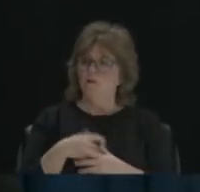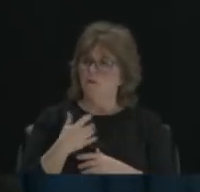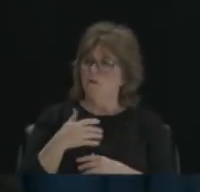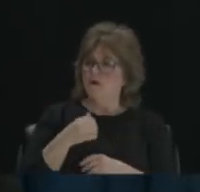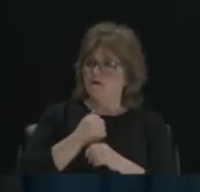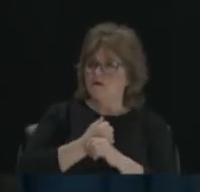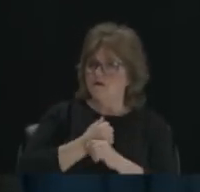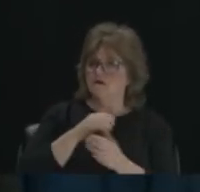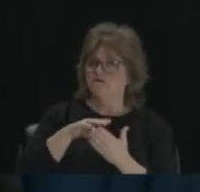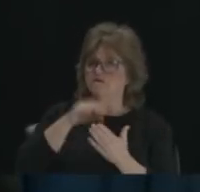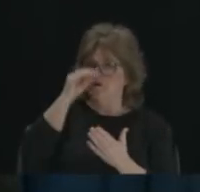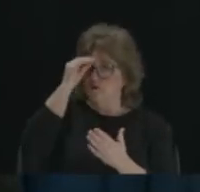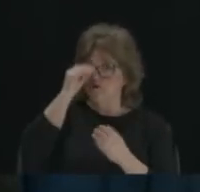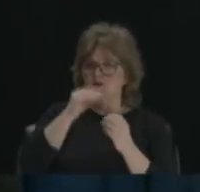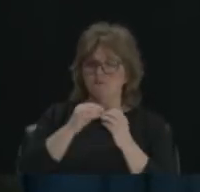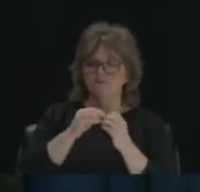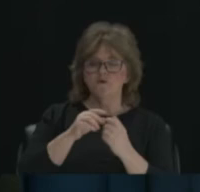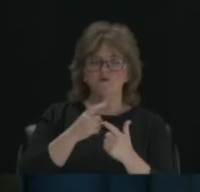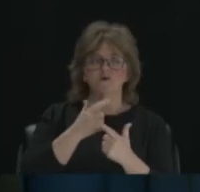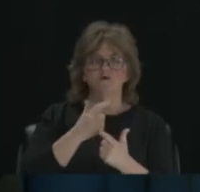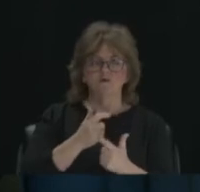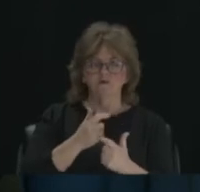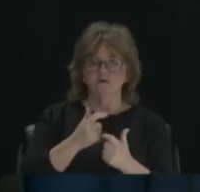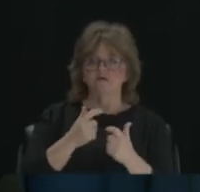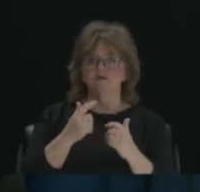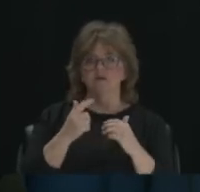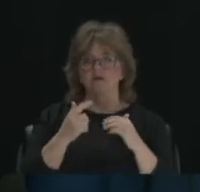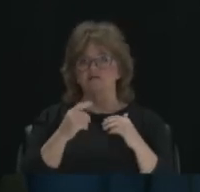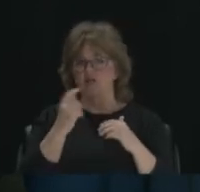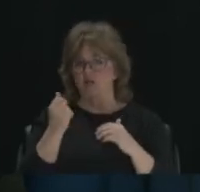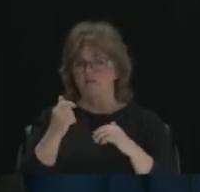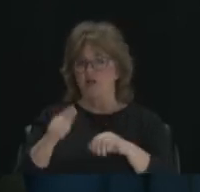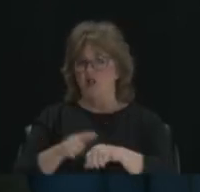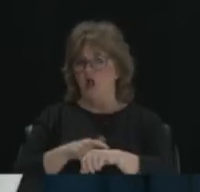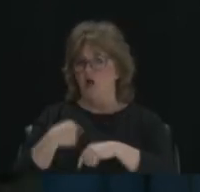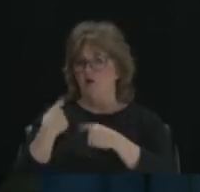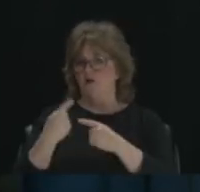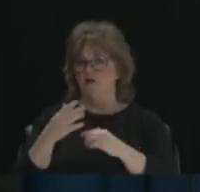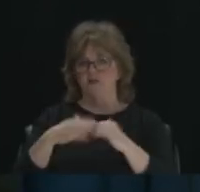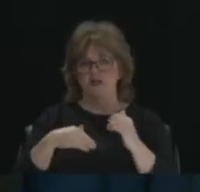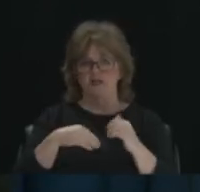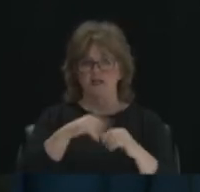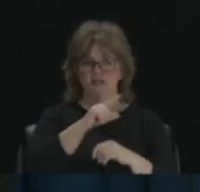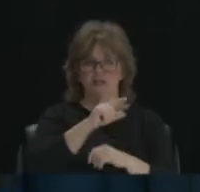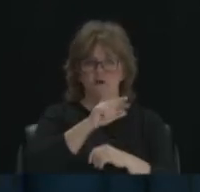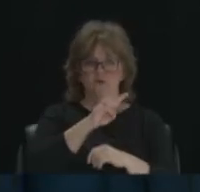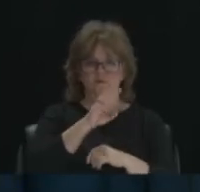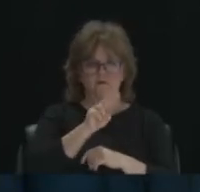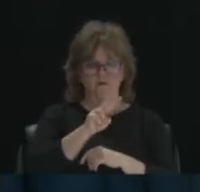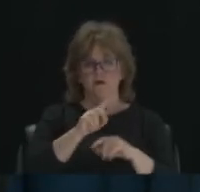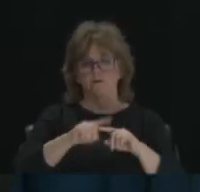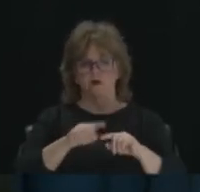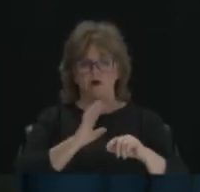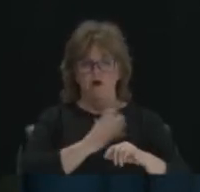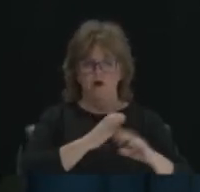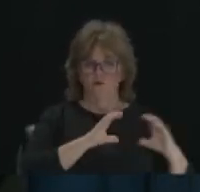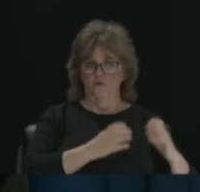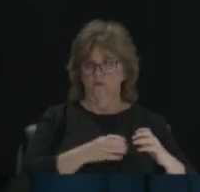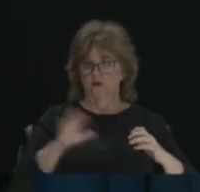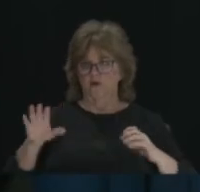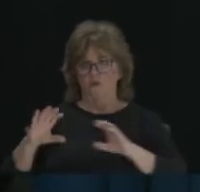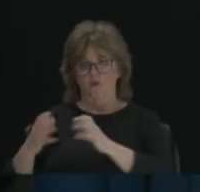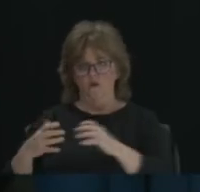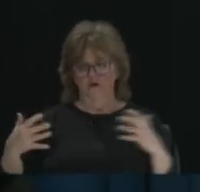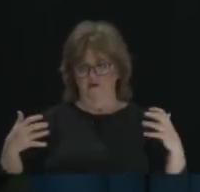it. And of course, slightly older than the League of Women Voters. And I'm thinking about all the overlaps between your organization and the